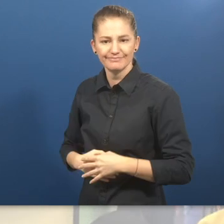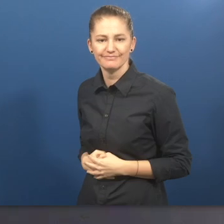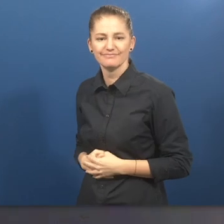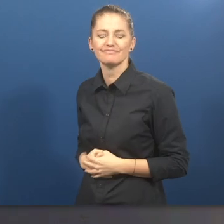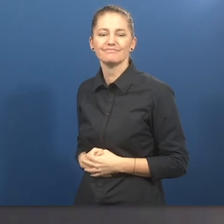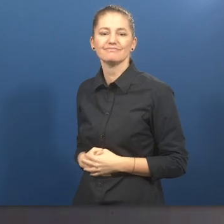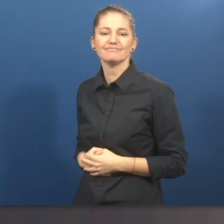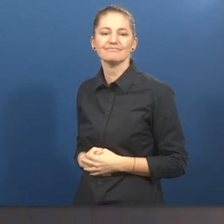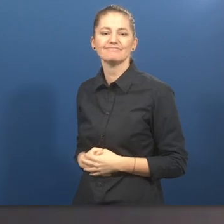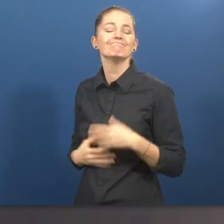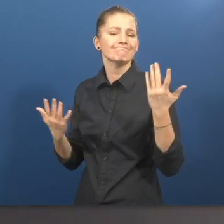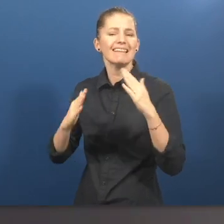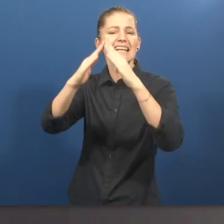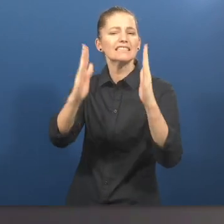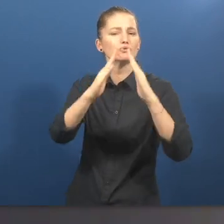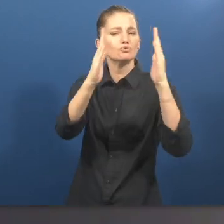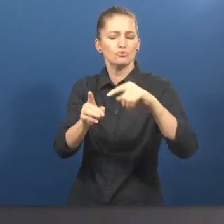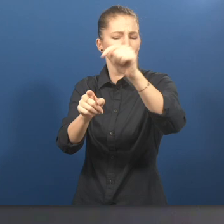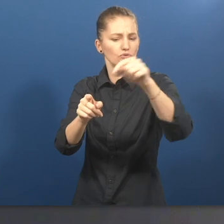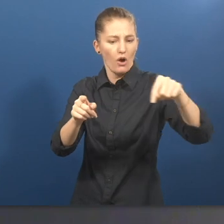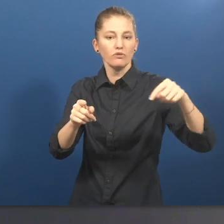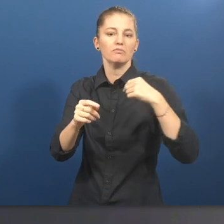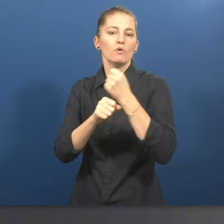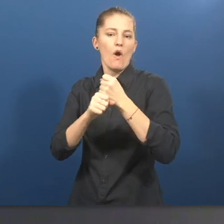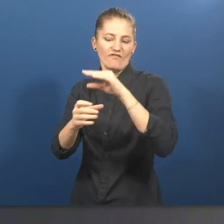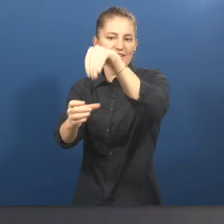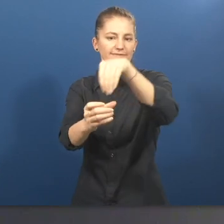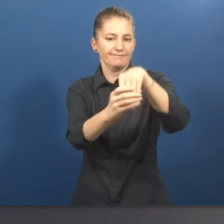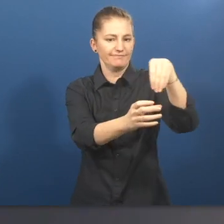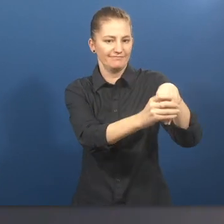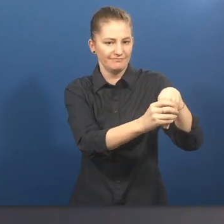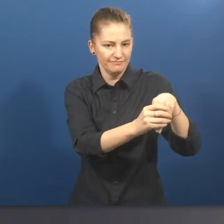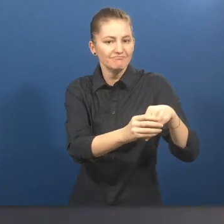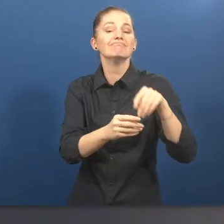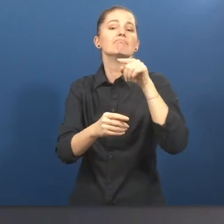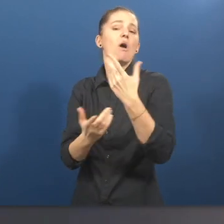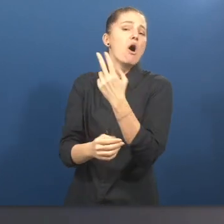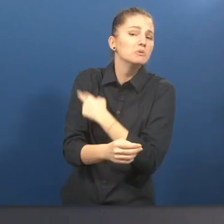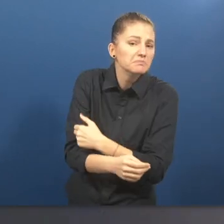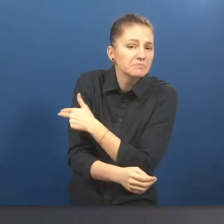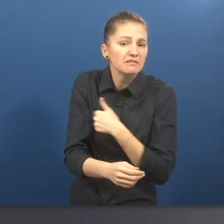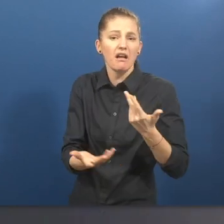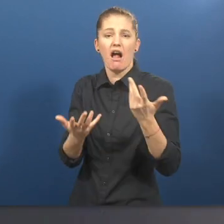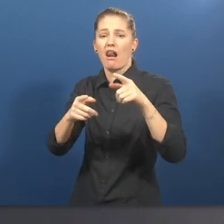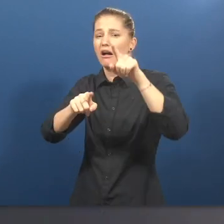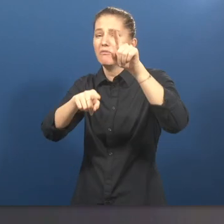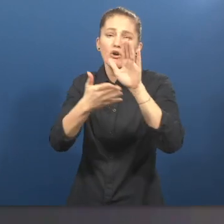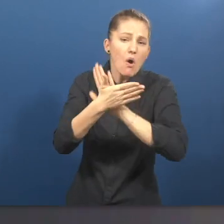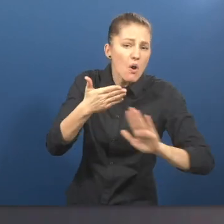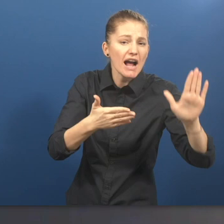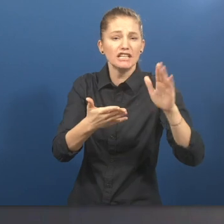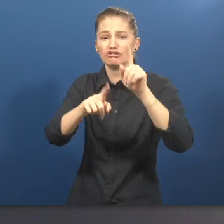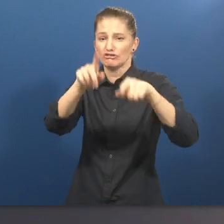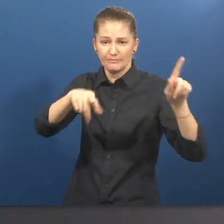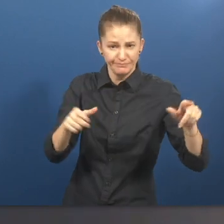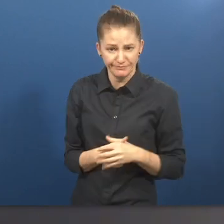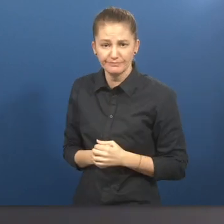We majorly run our cafes within institutional spaces, within corporates, colleges, hospitals, which are